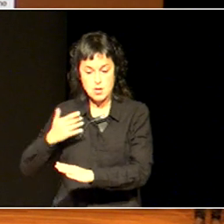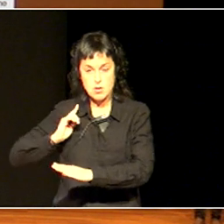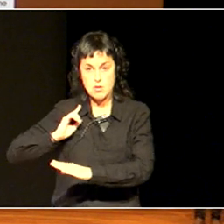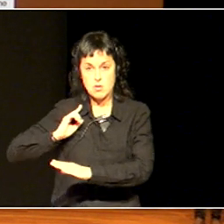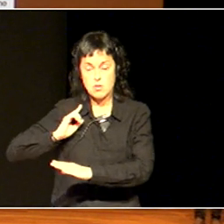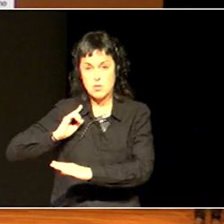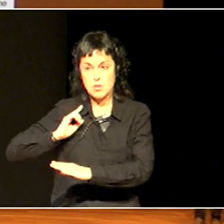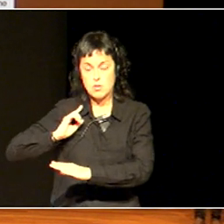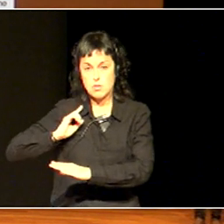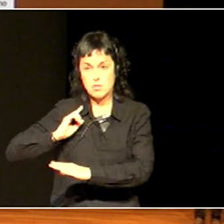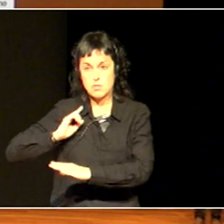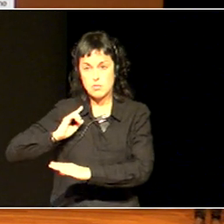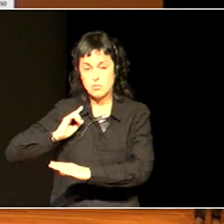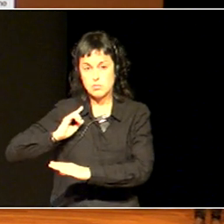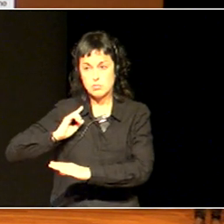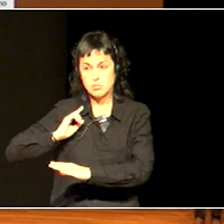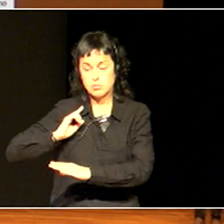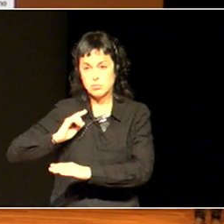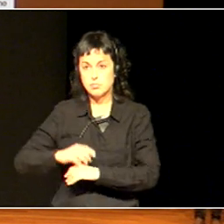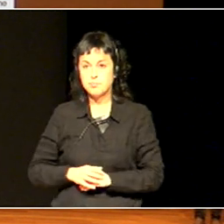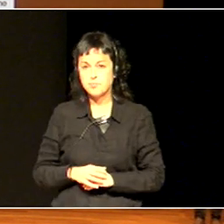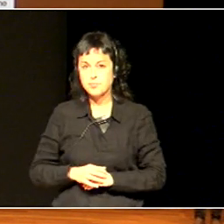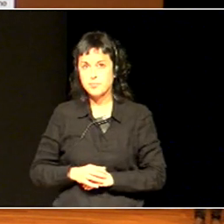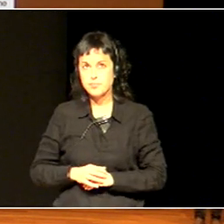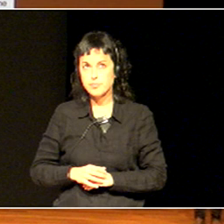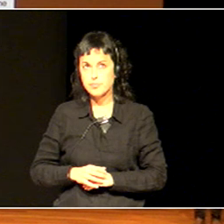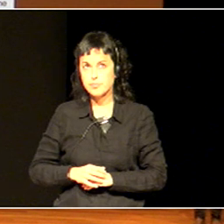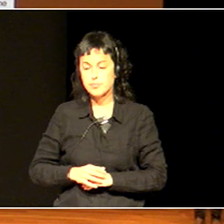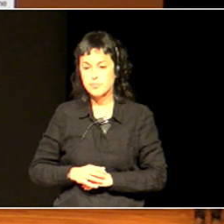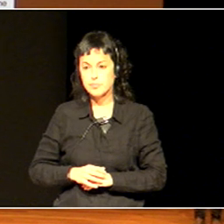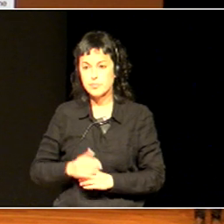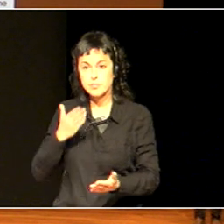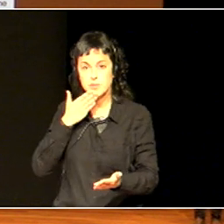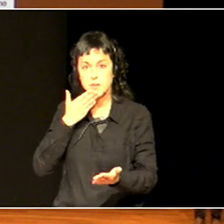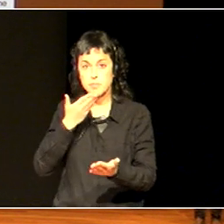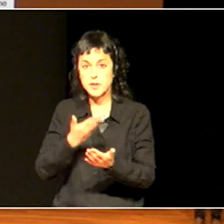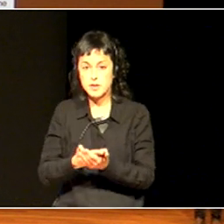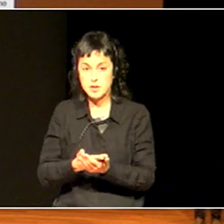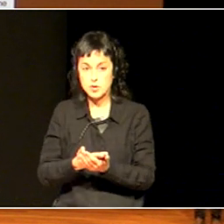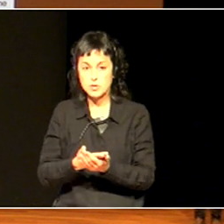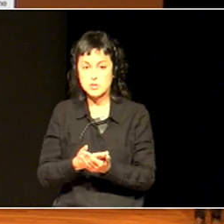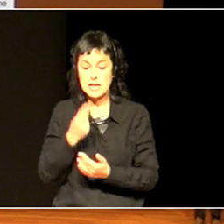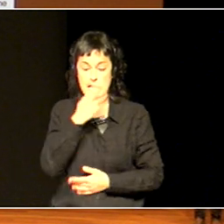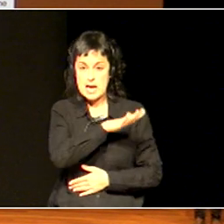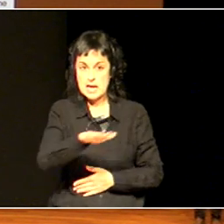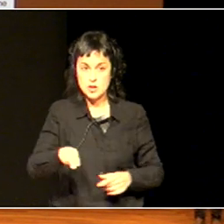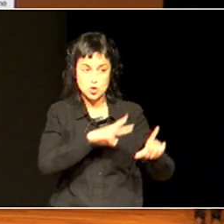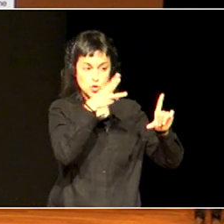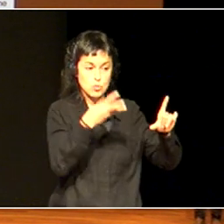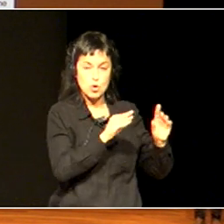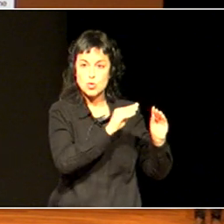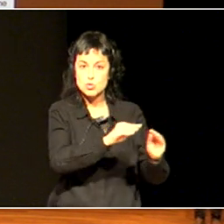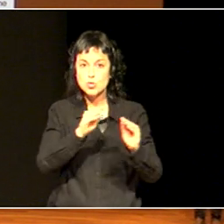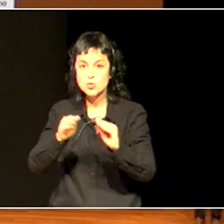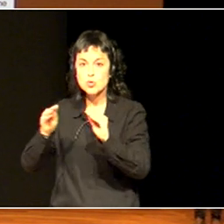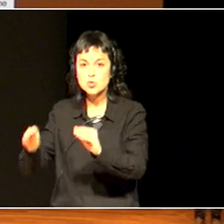the result they would get in the public examinations at age 16. So the